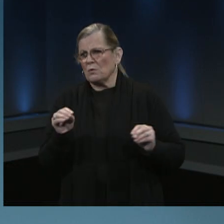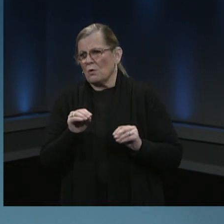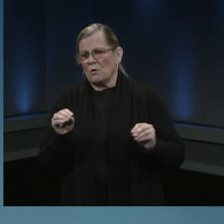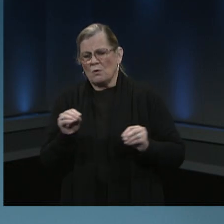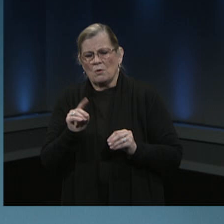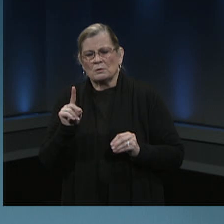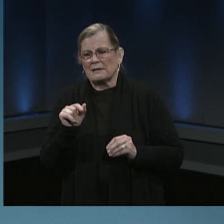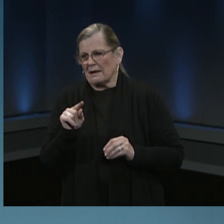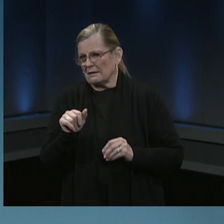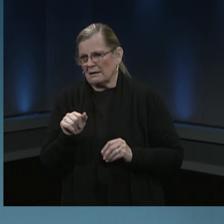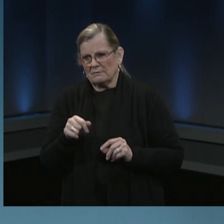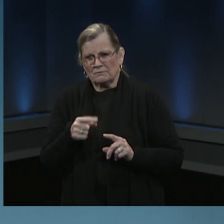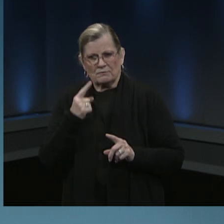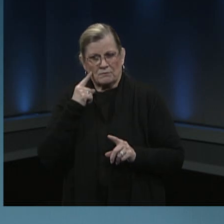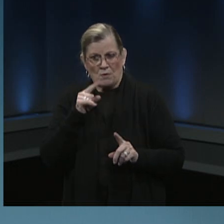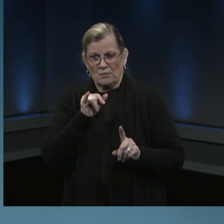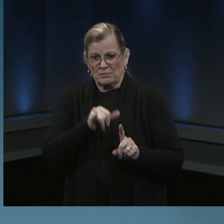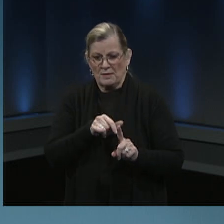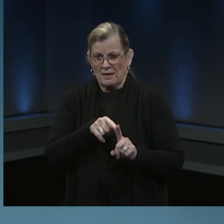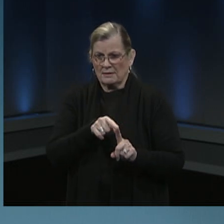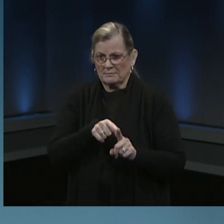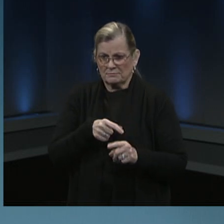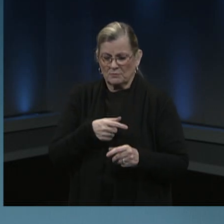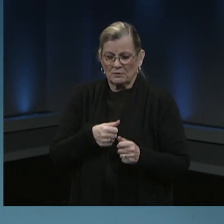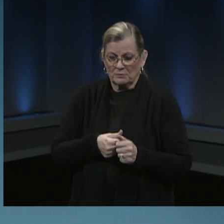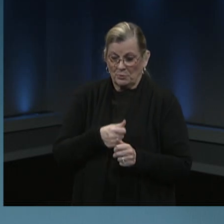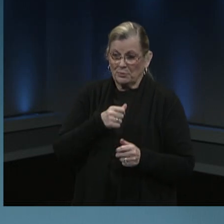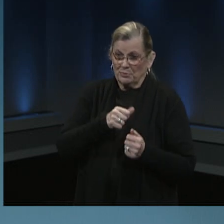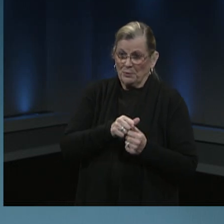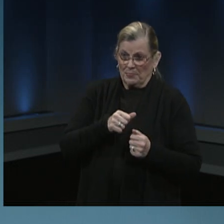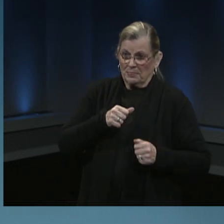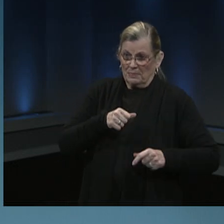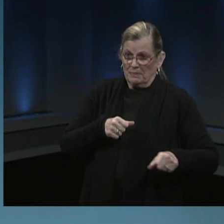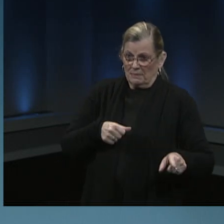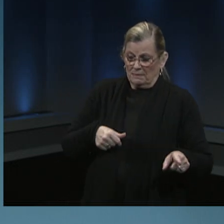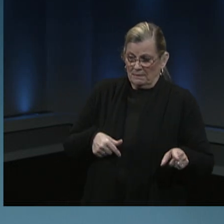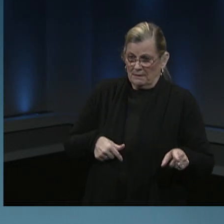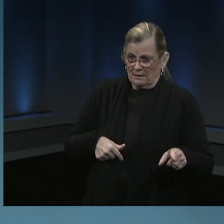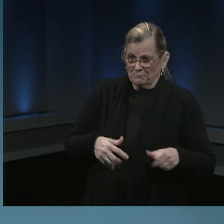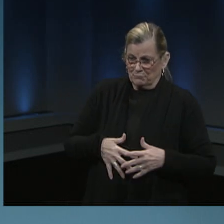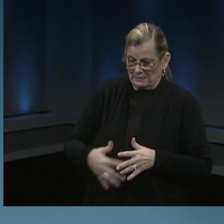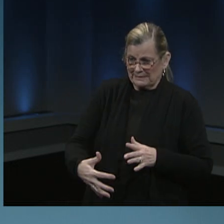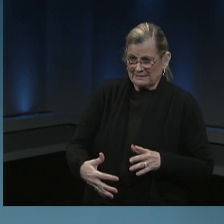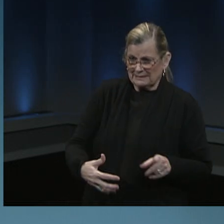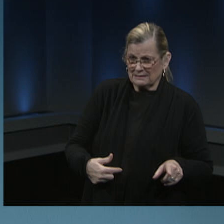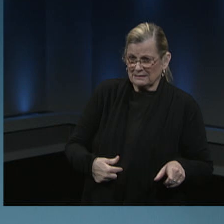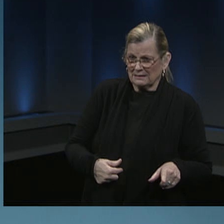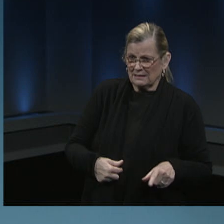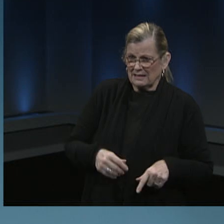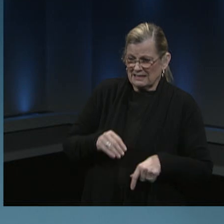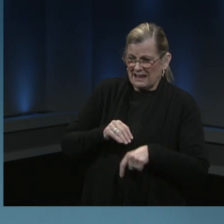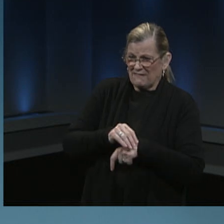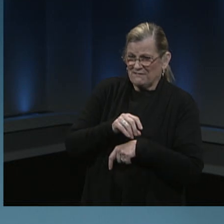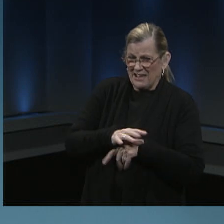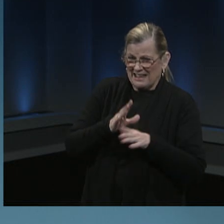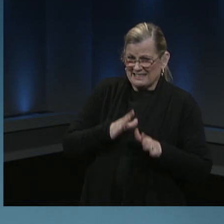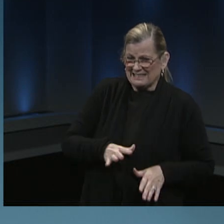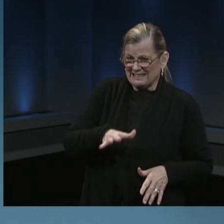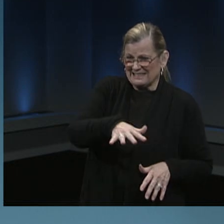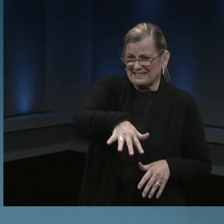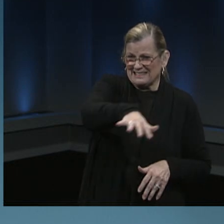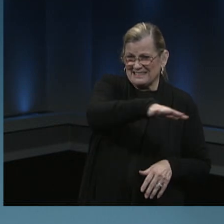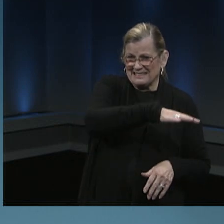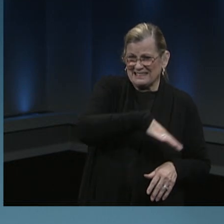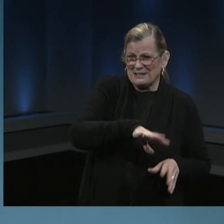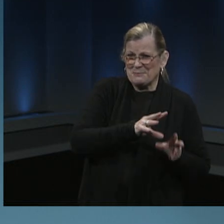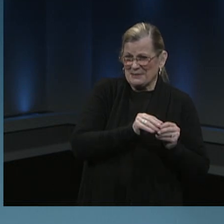on pregnancy. However, the Advisory Committee on Immunization Practices and